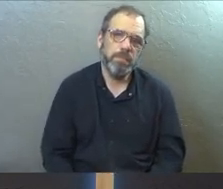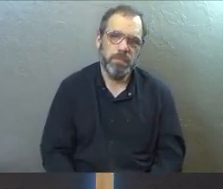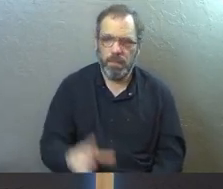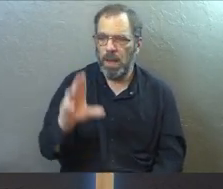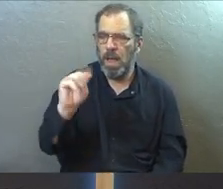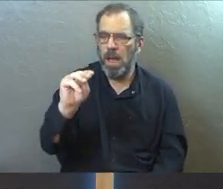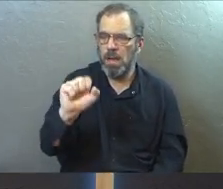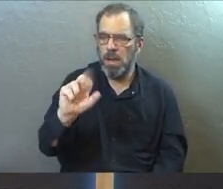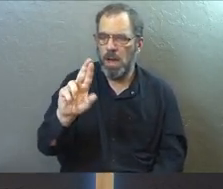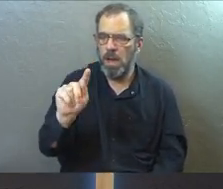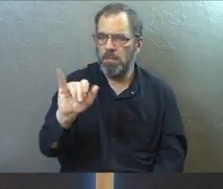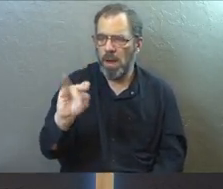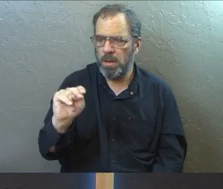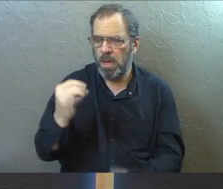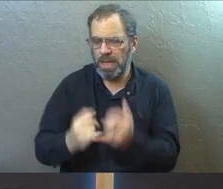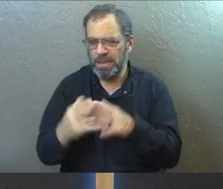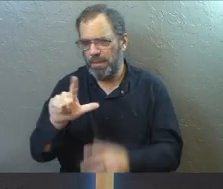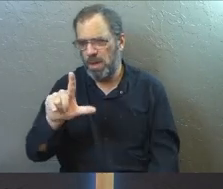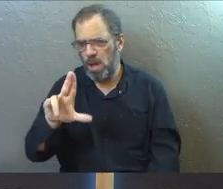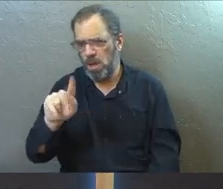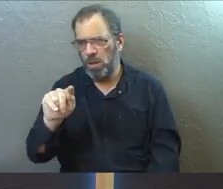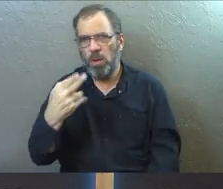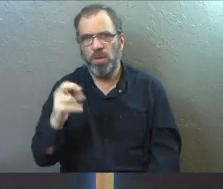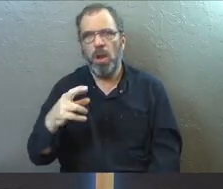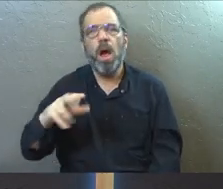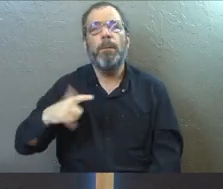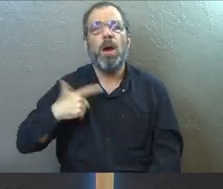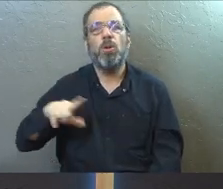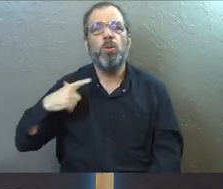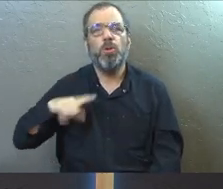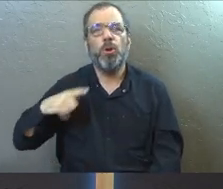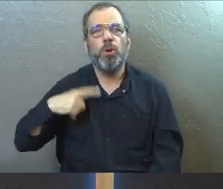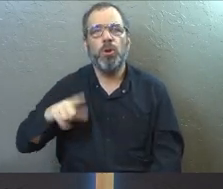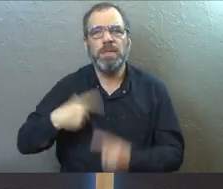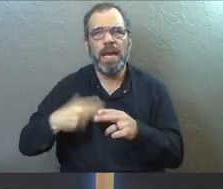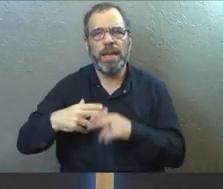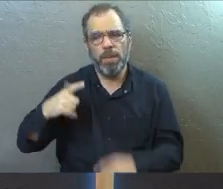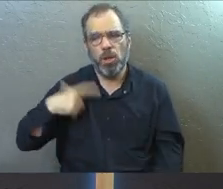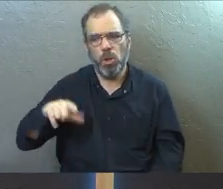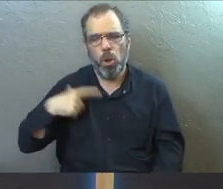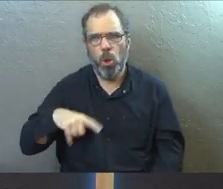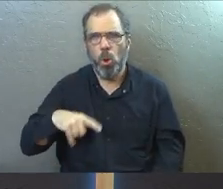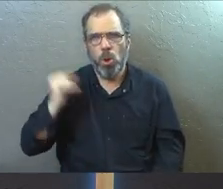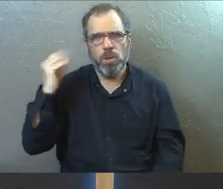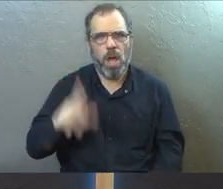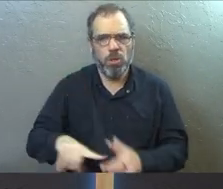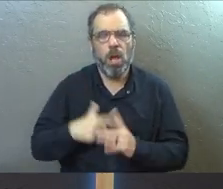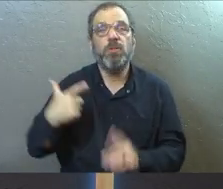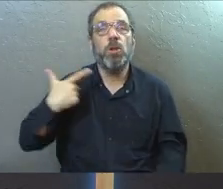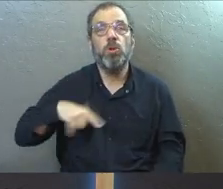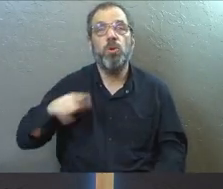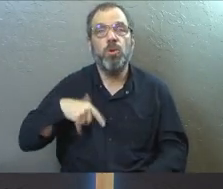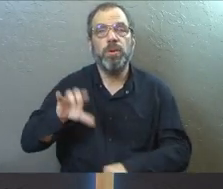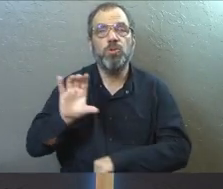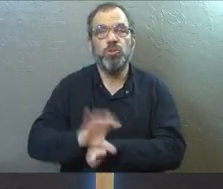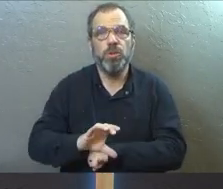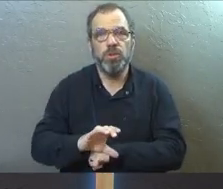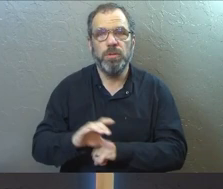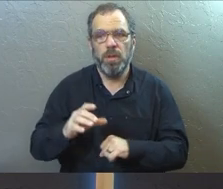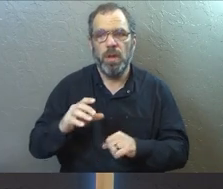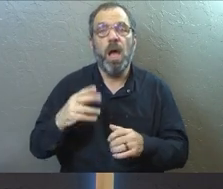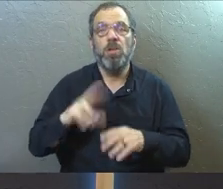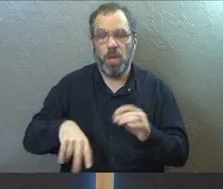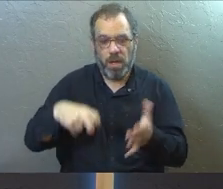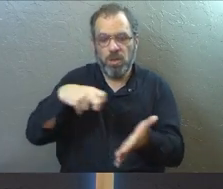Martin Luther, some of you guys know Martin Luther. Powerful man of God. Started the Lutheran Church. Started the